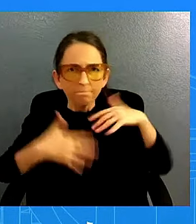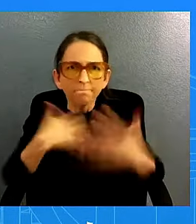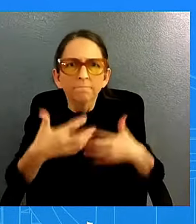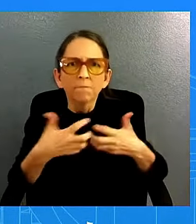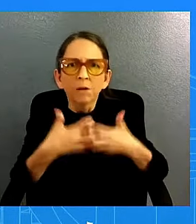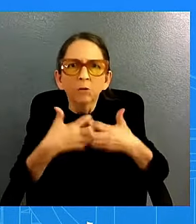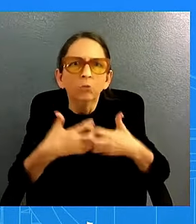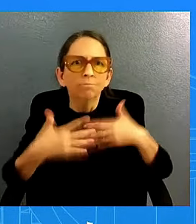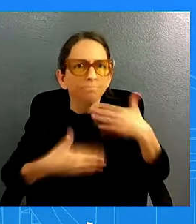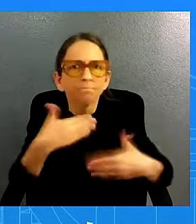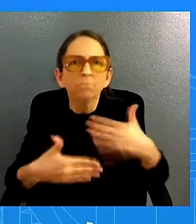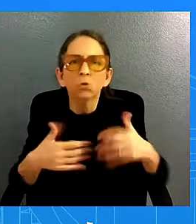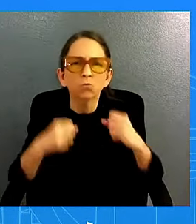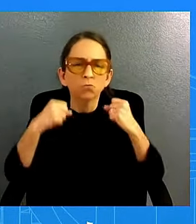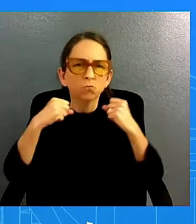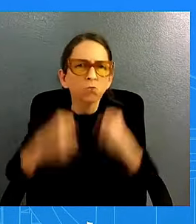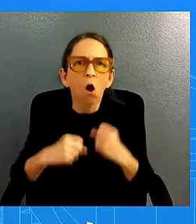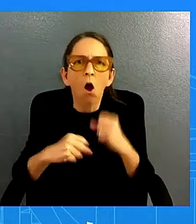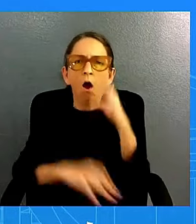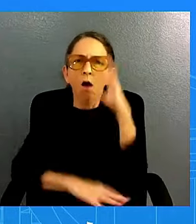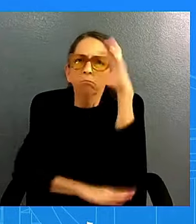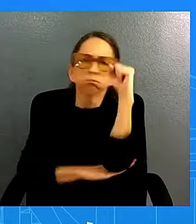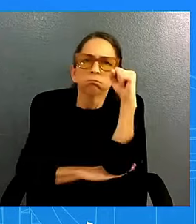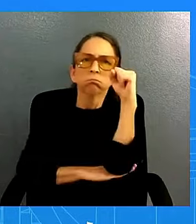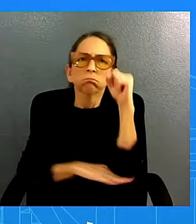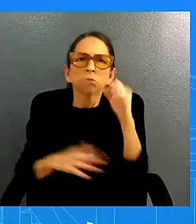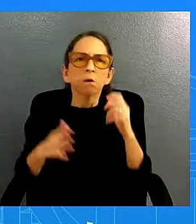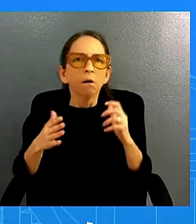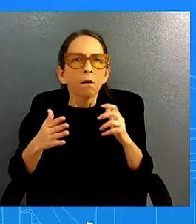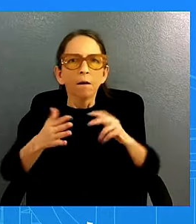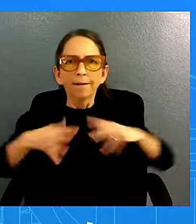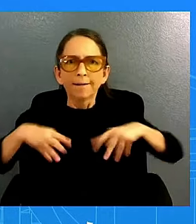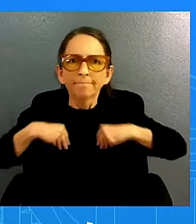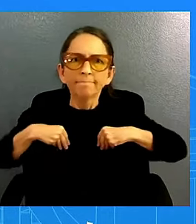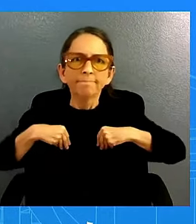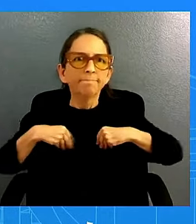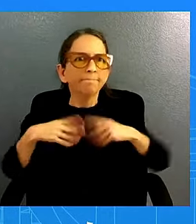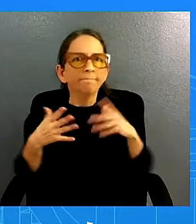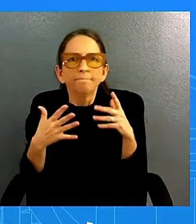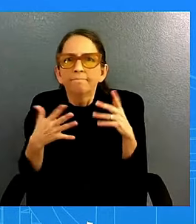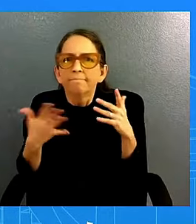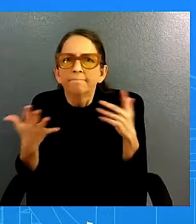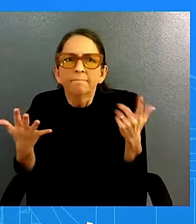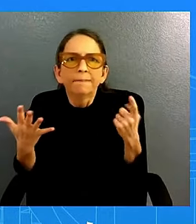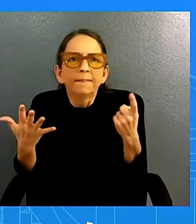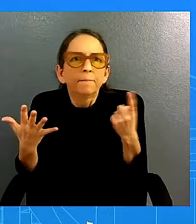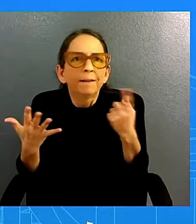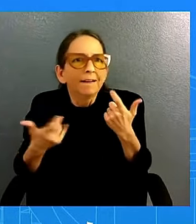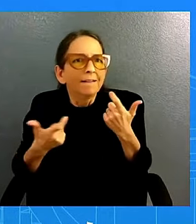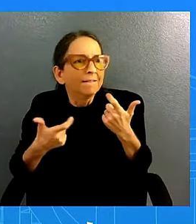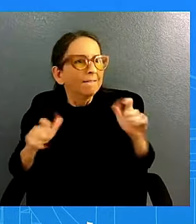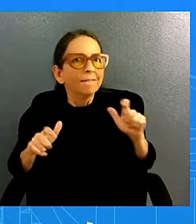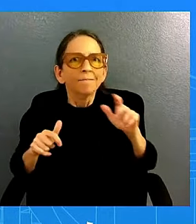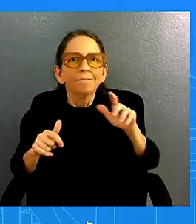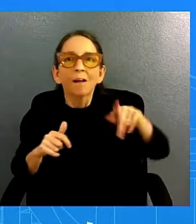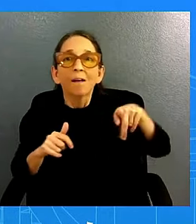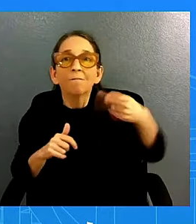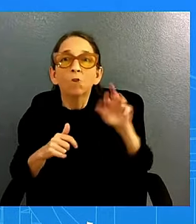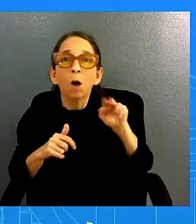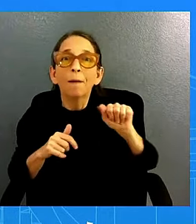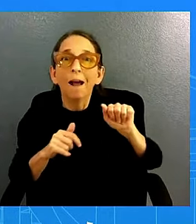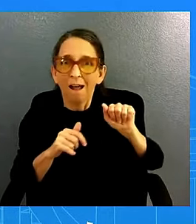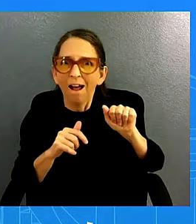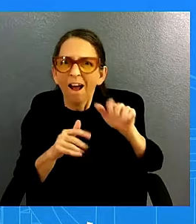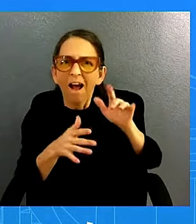costs so these are concrete measures that we've taken to help get us to where we are and i would argue president vice